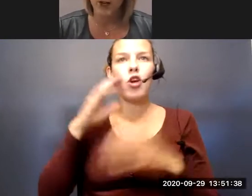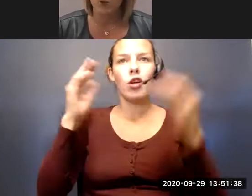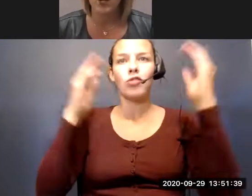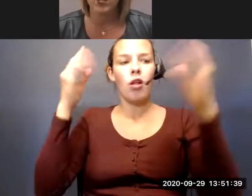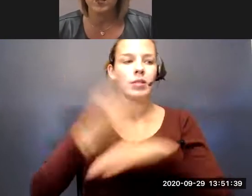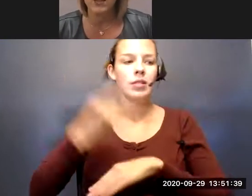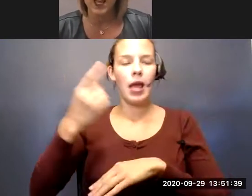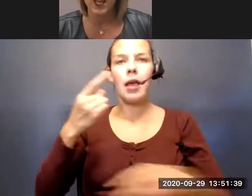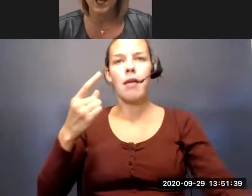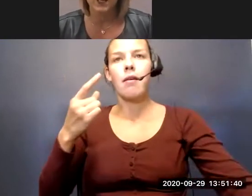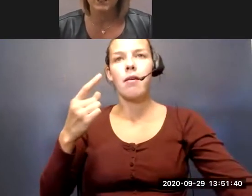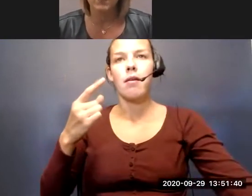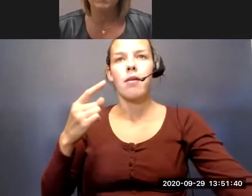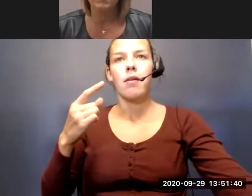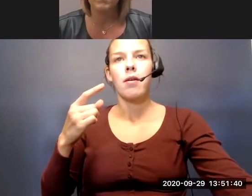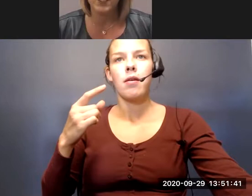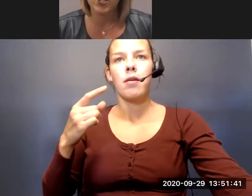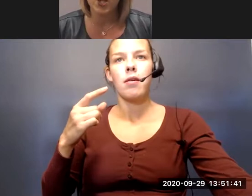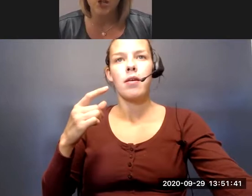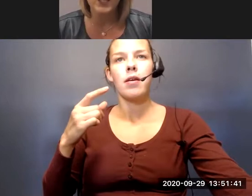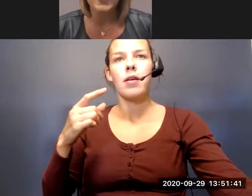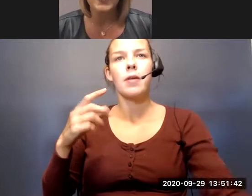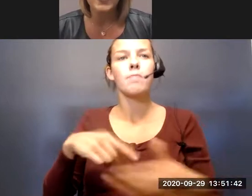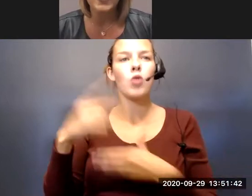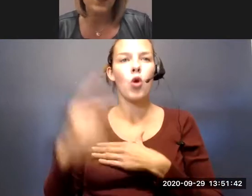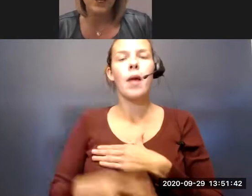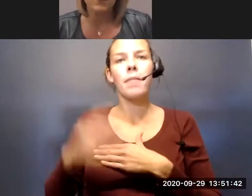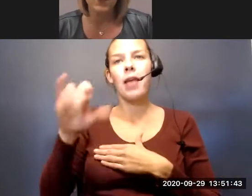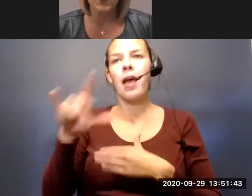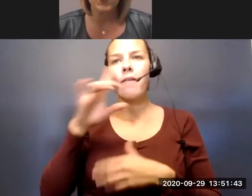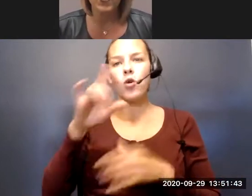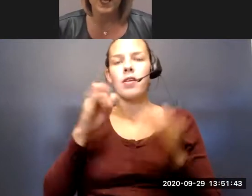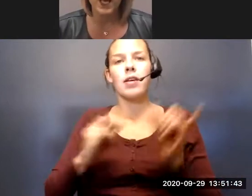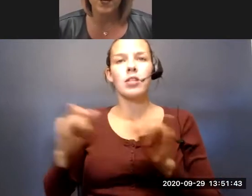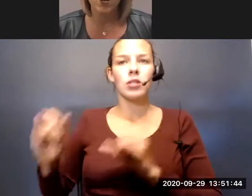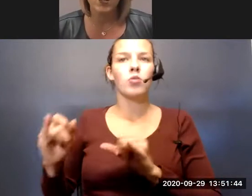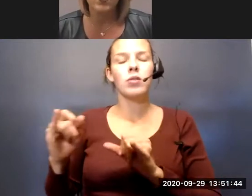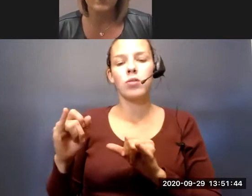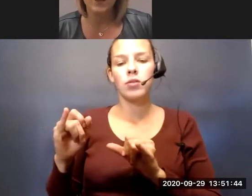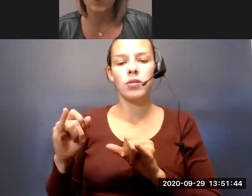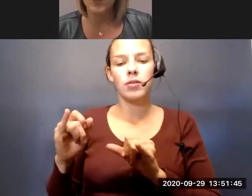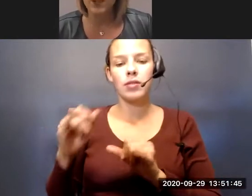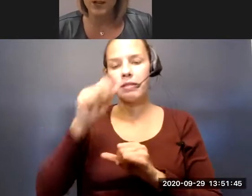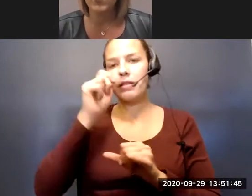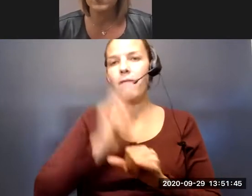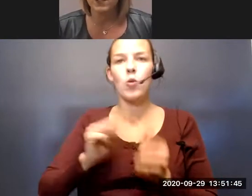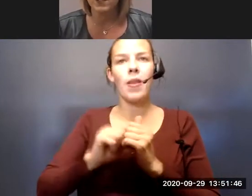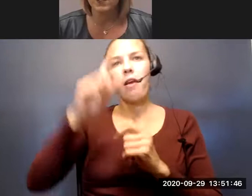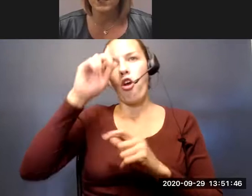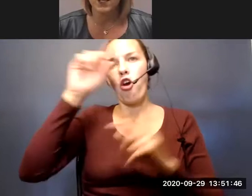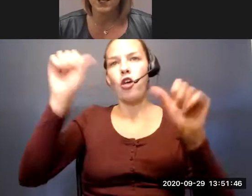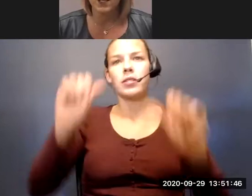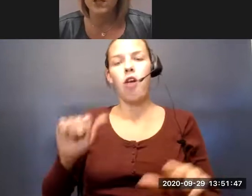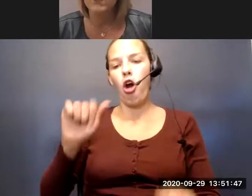program, which is an adult day program for individuals that are suffering with Alzheimer's disease